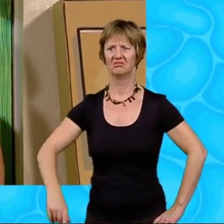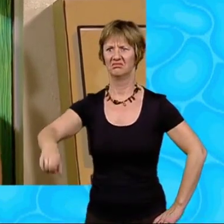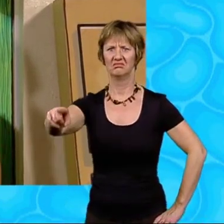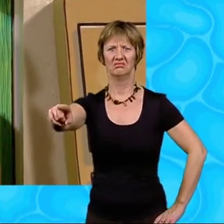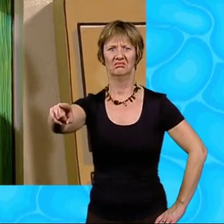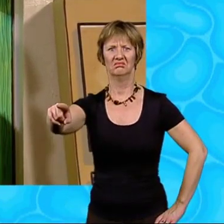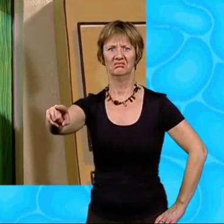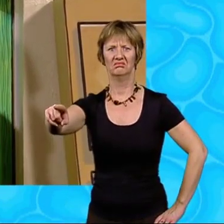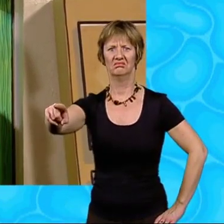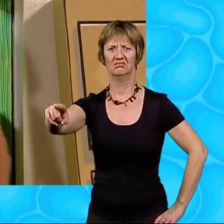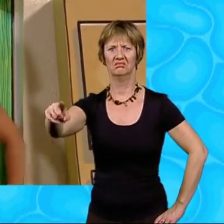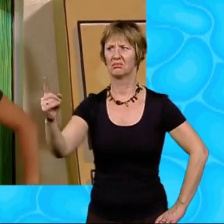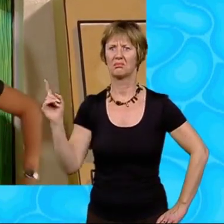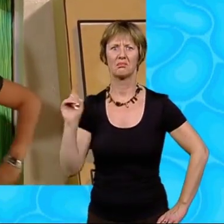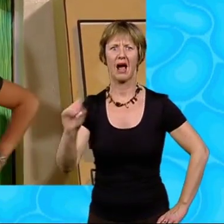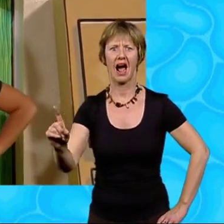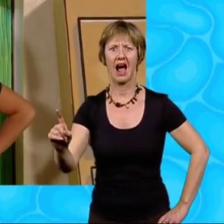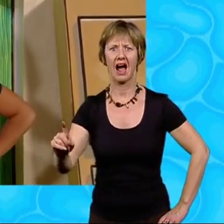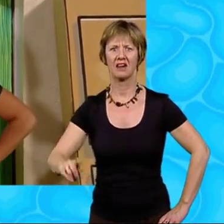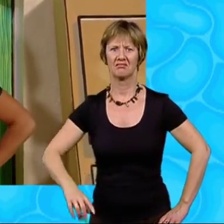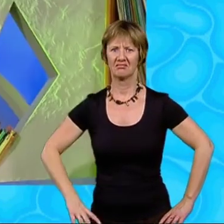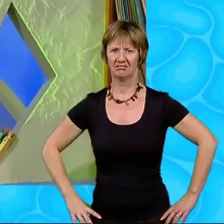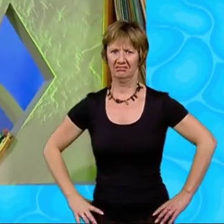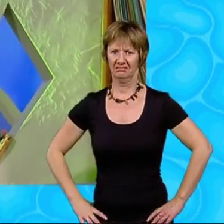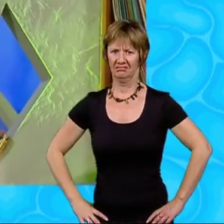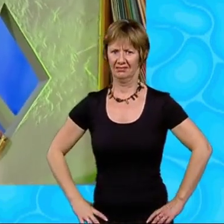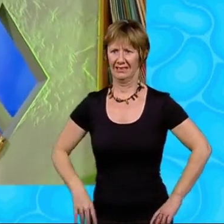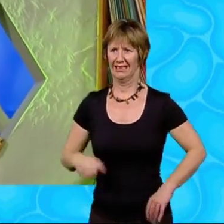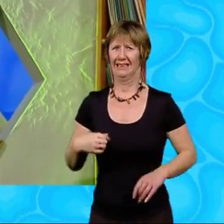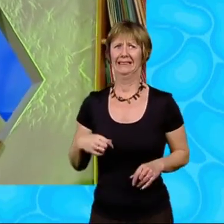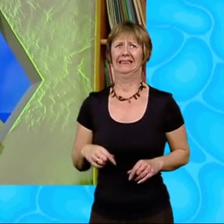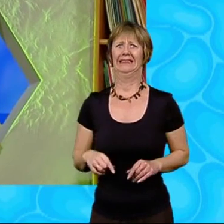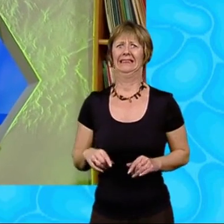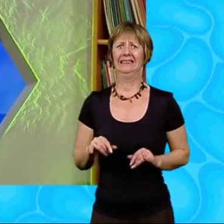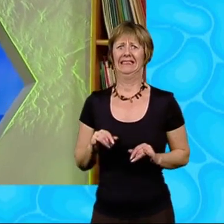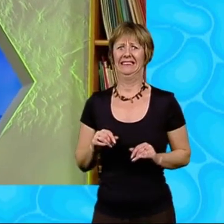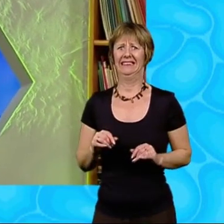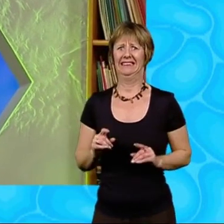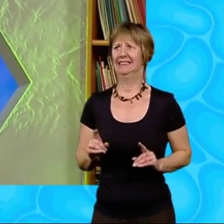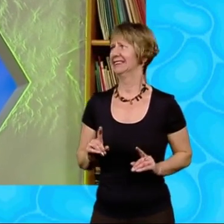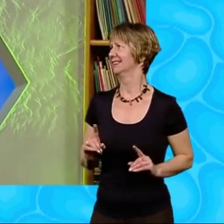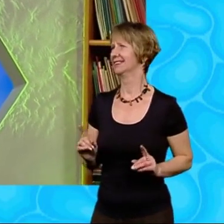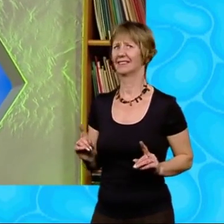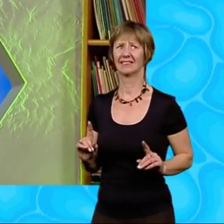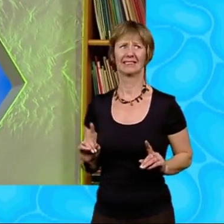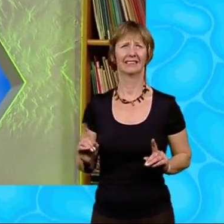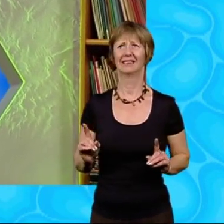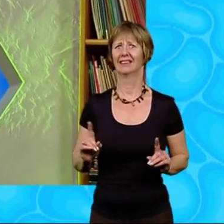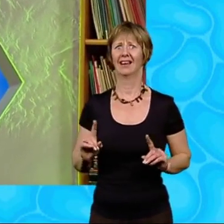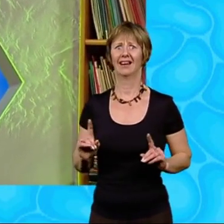entered the room and stared at Miss Porter the dragon. I held my breath. What was going to happen now?